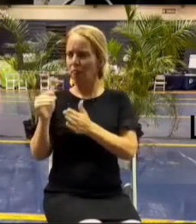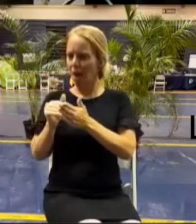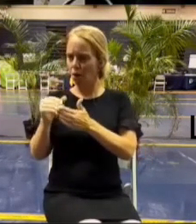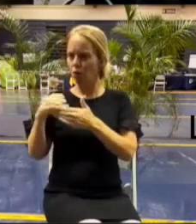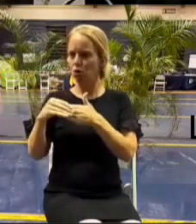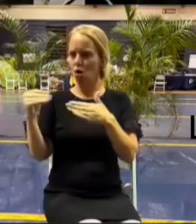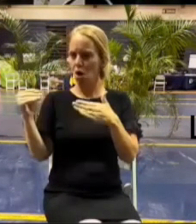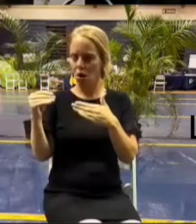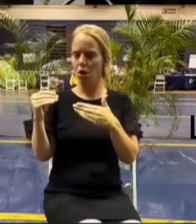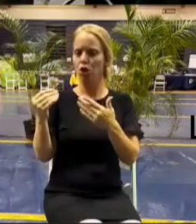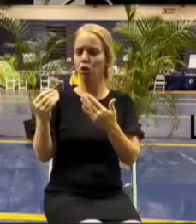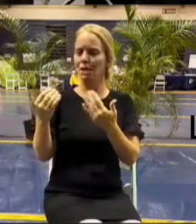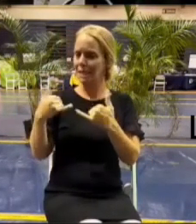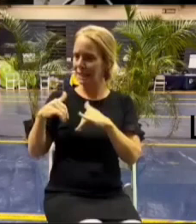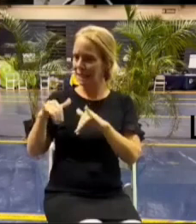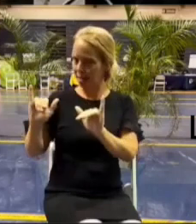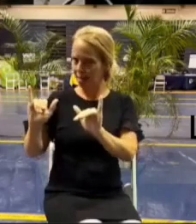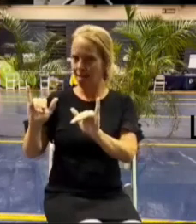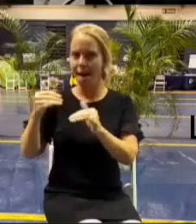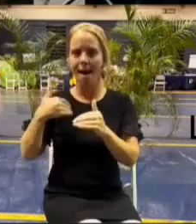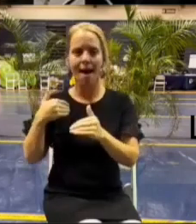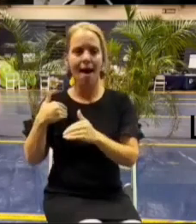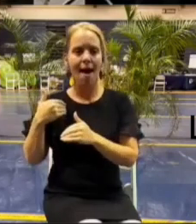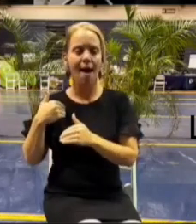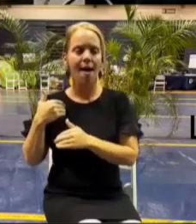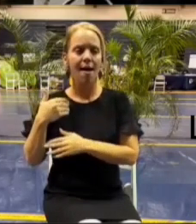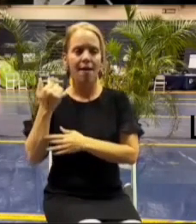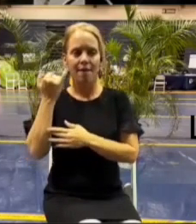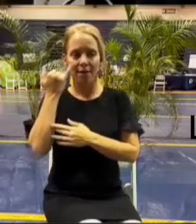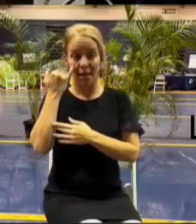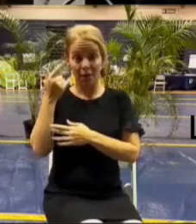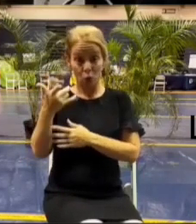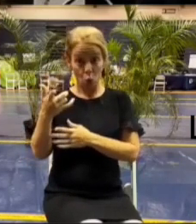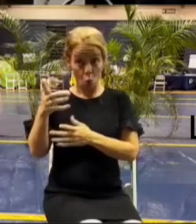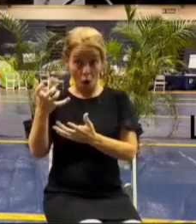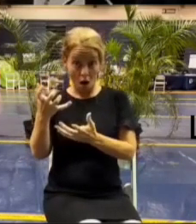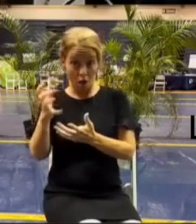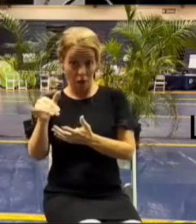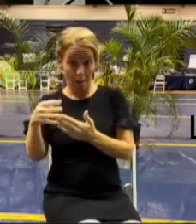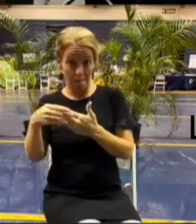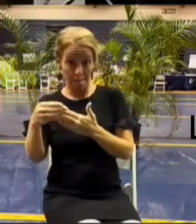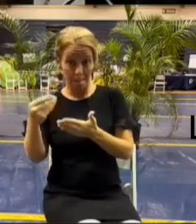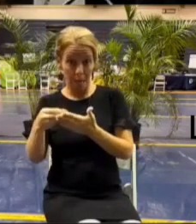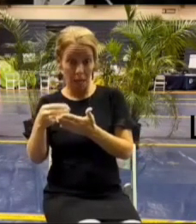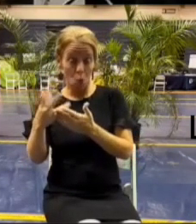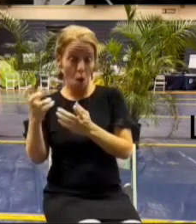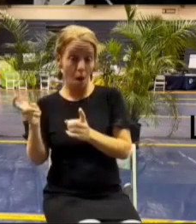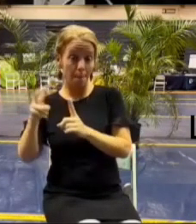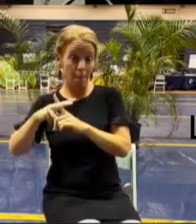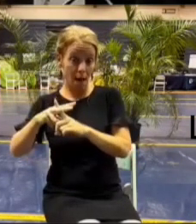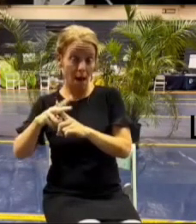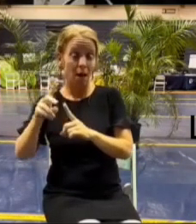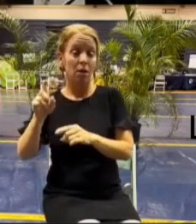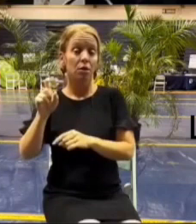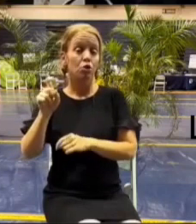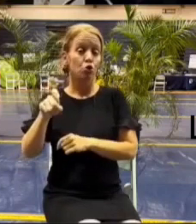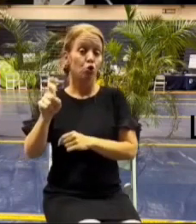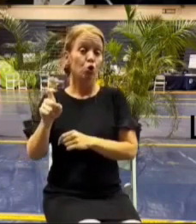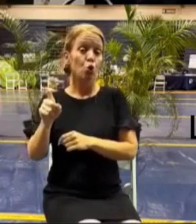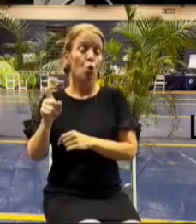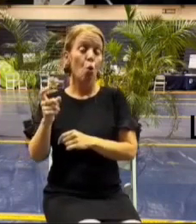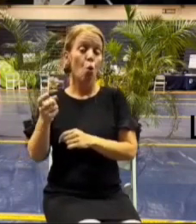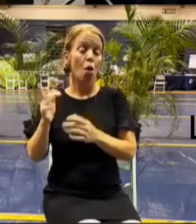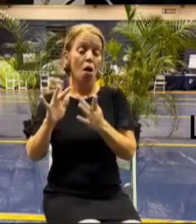if you'd like to apply for that money they say to go online to the office of economic